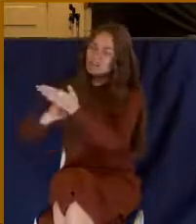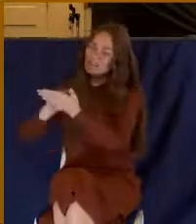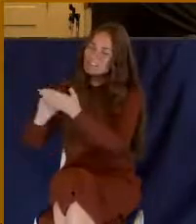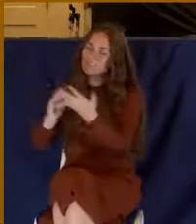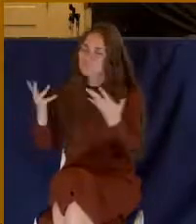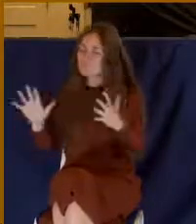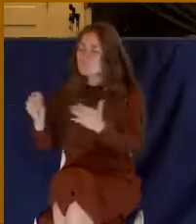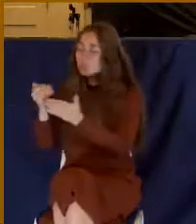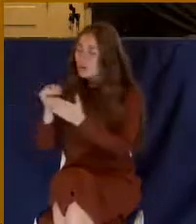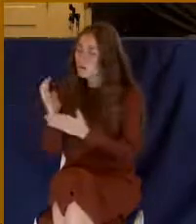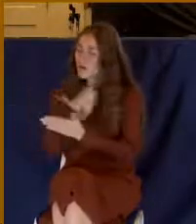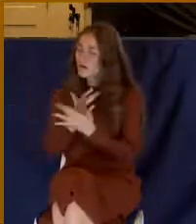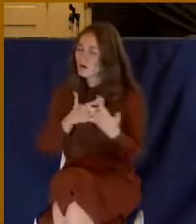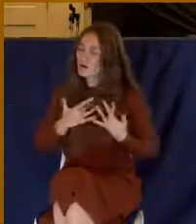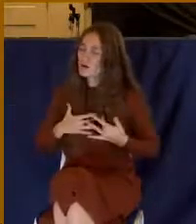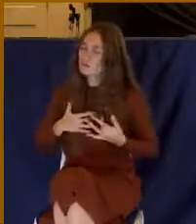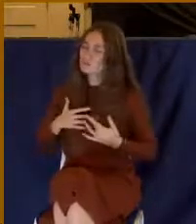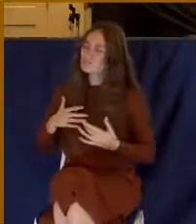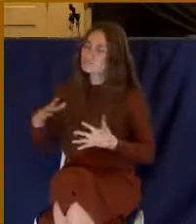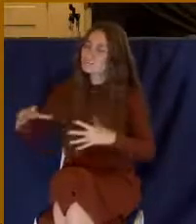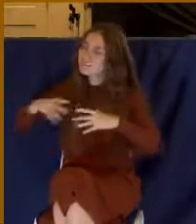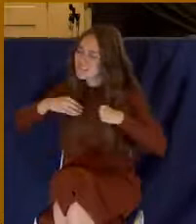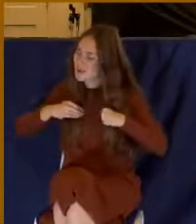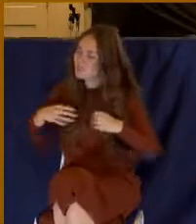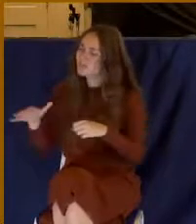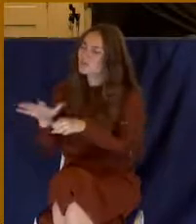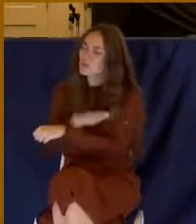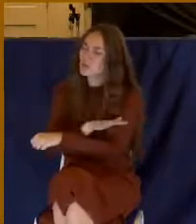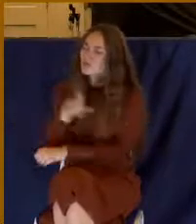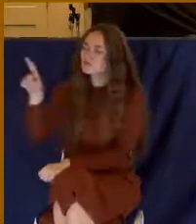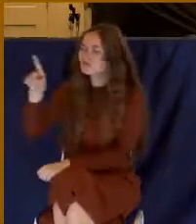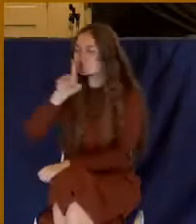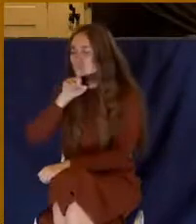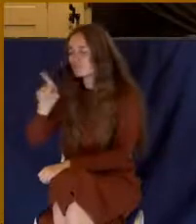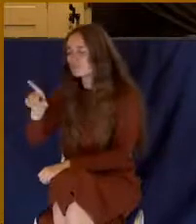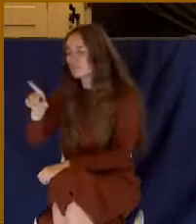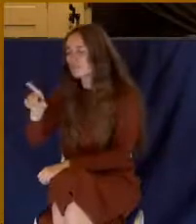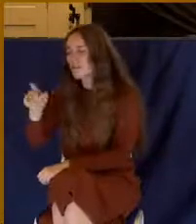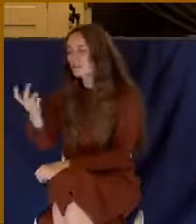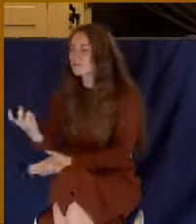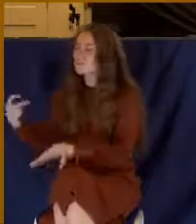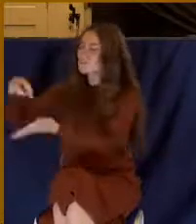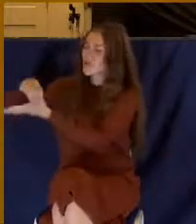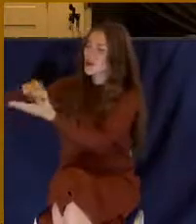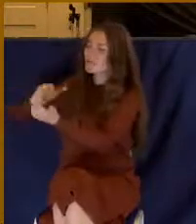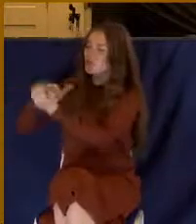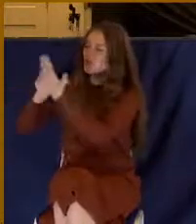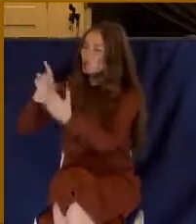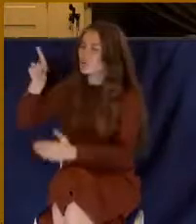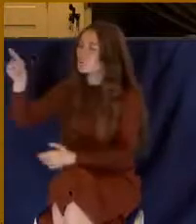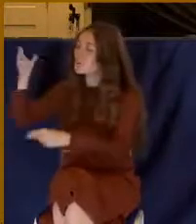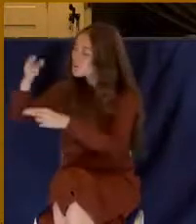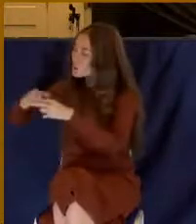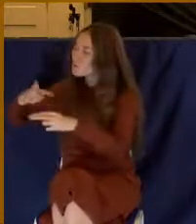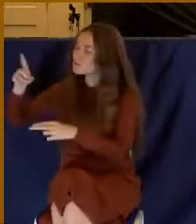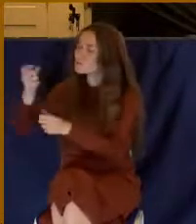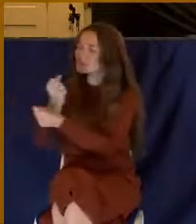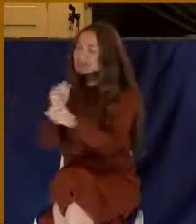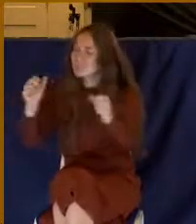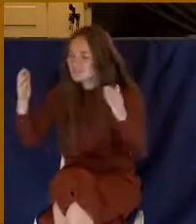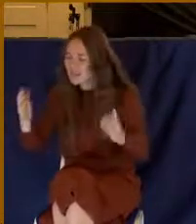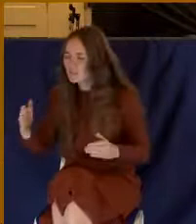with all of our heart the reality of Christ. Christ, come to him and bow before him and call him Savior and Lord.